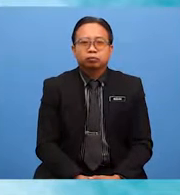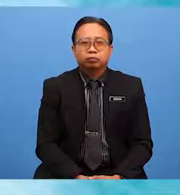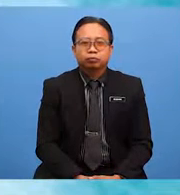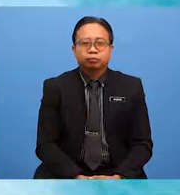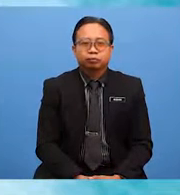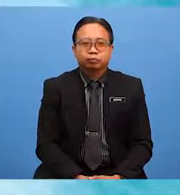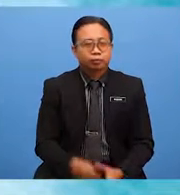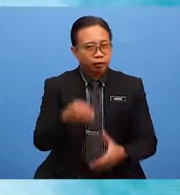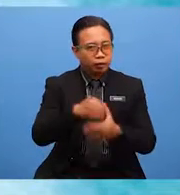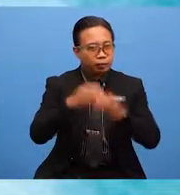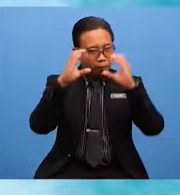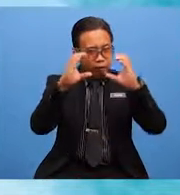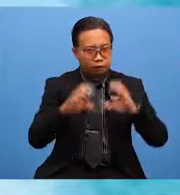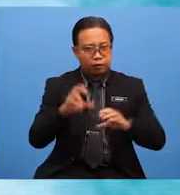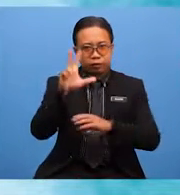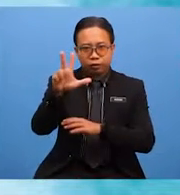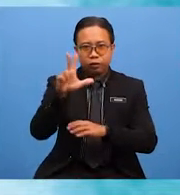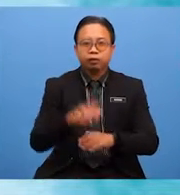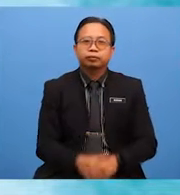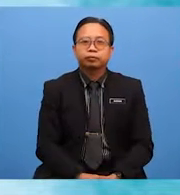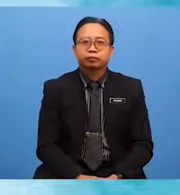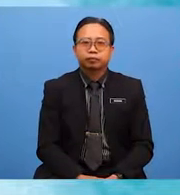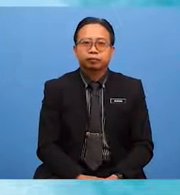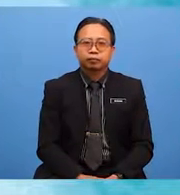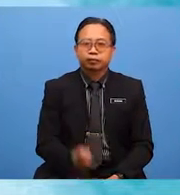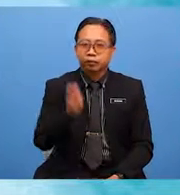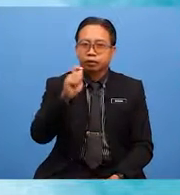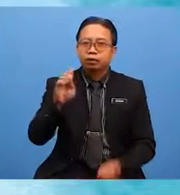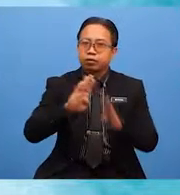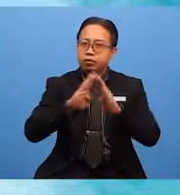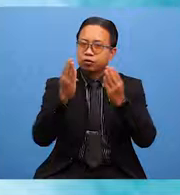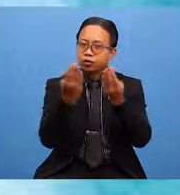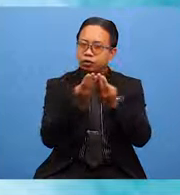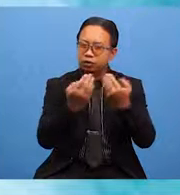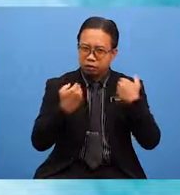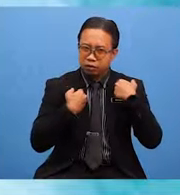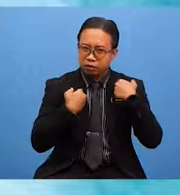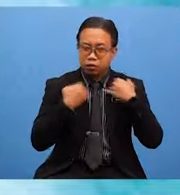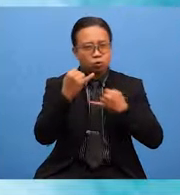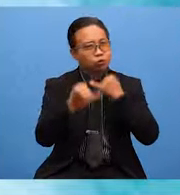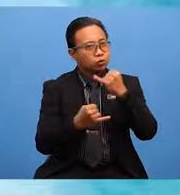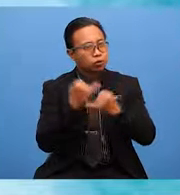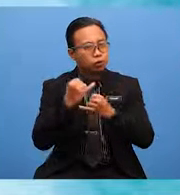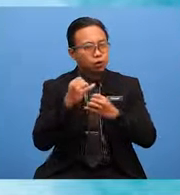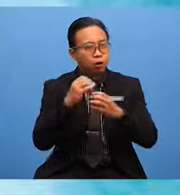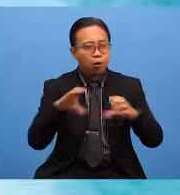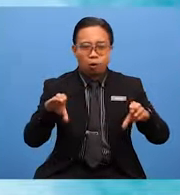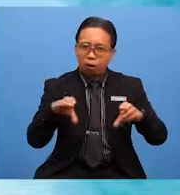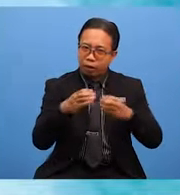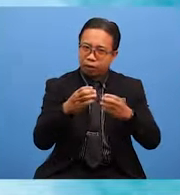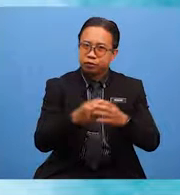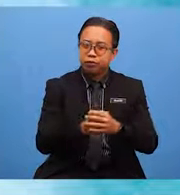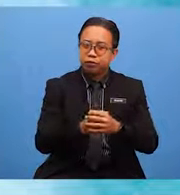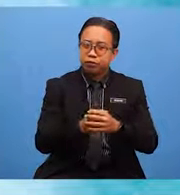In paragraph 3, The society had successfully organised a field